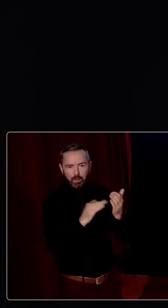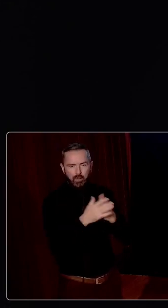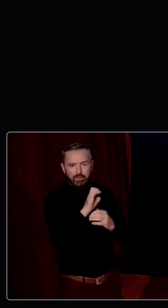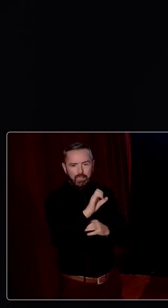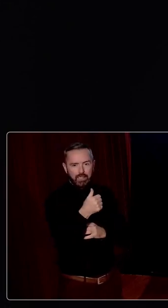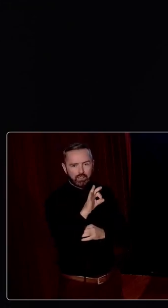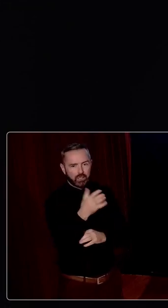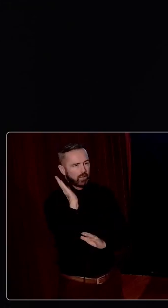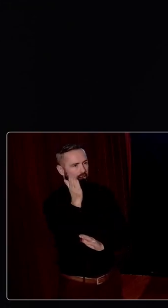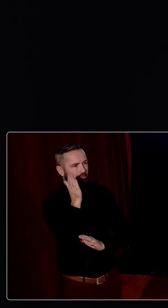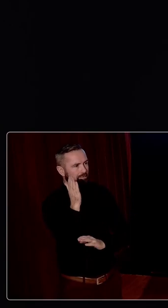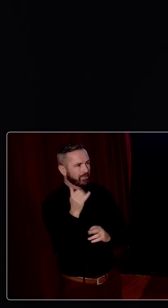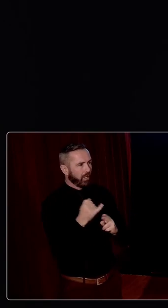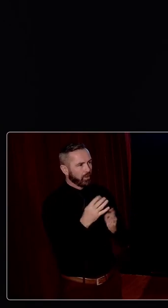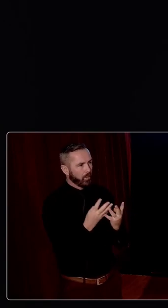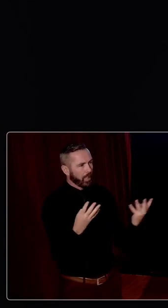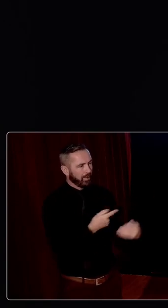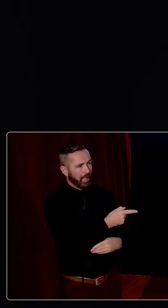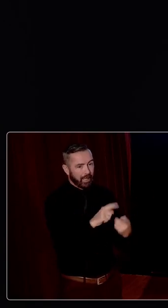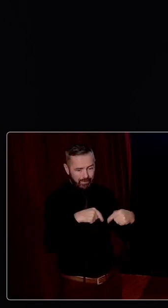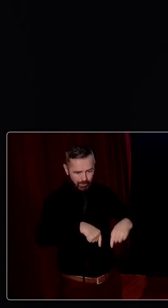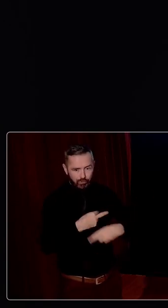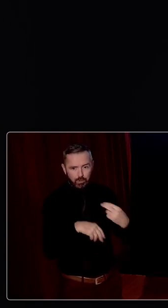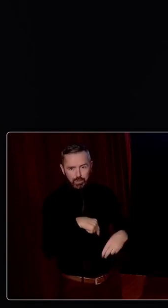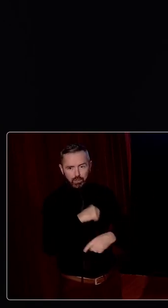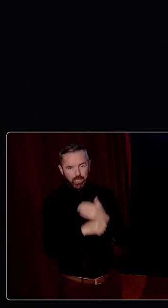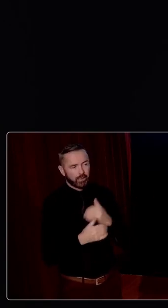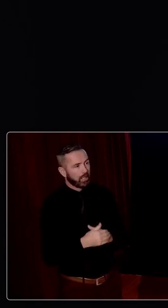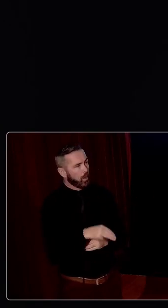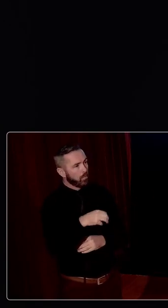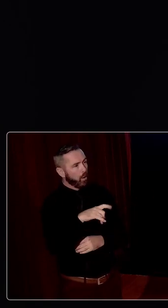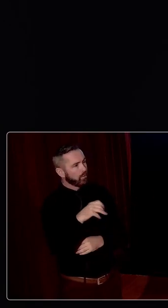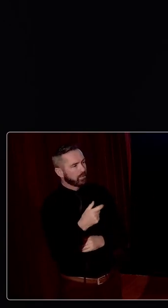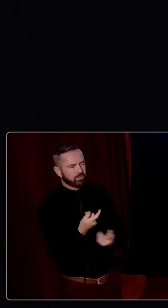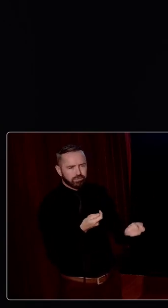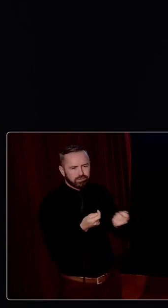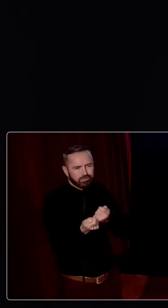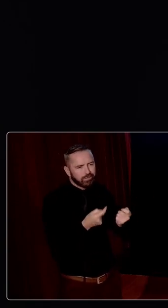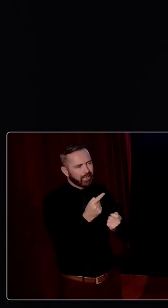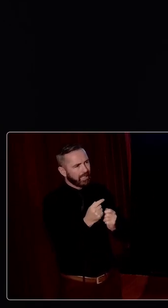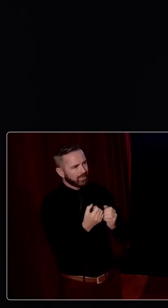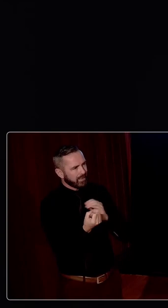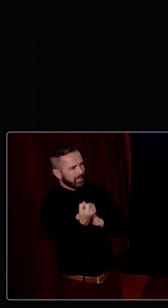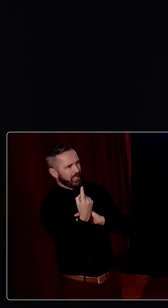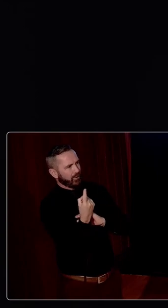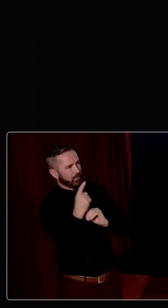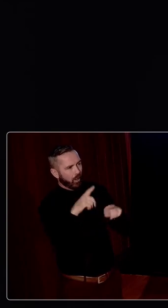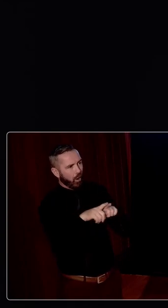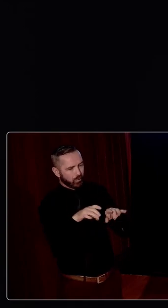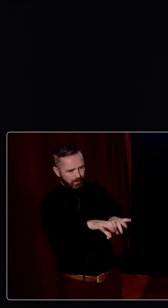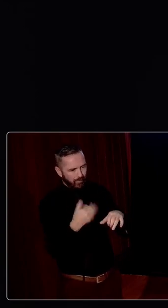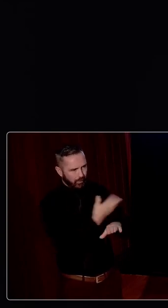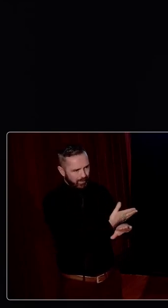EAG have spoken on our panels and are sitting in this room today. But Mardis, you really have driven that initiative, but you also drove this